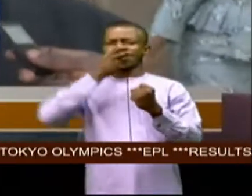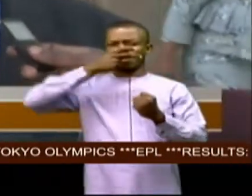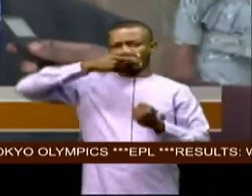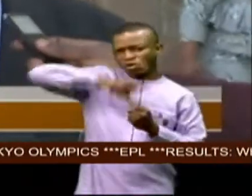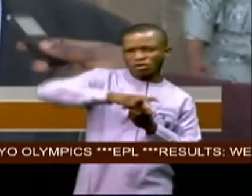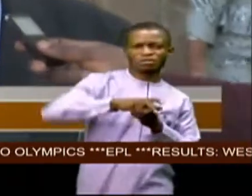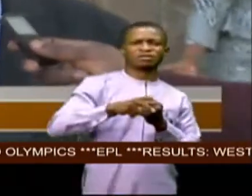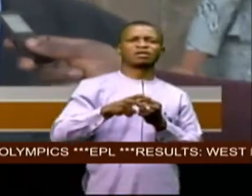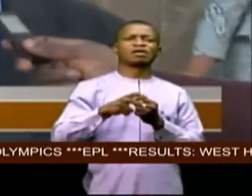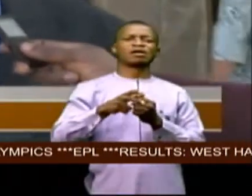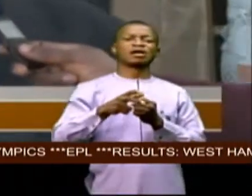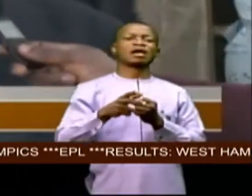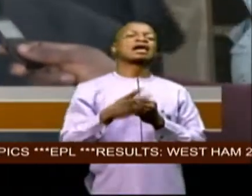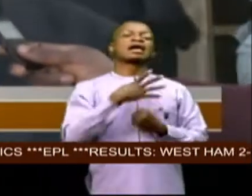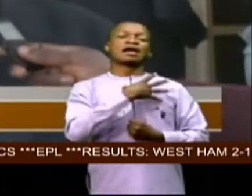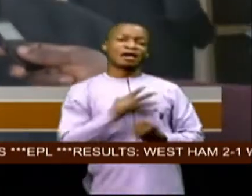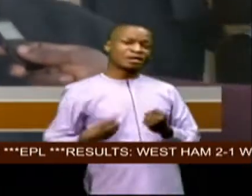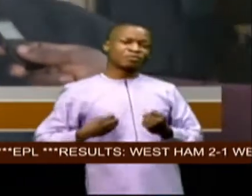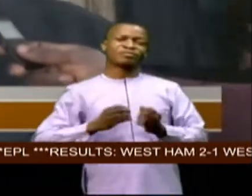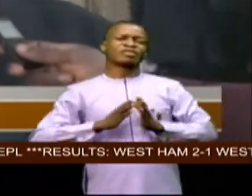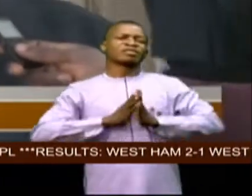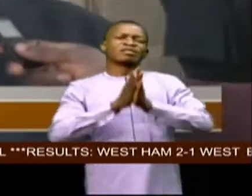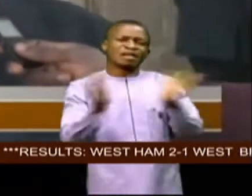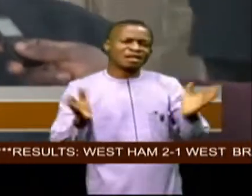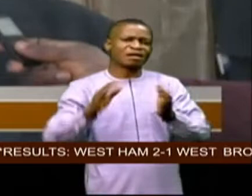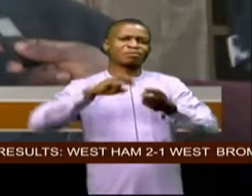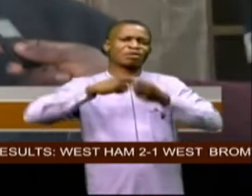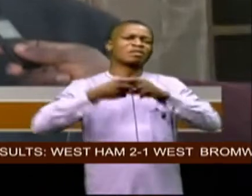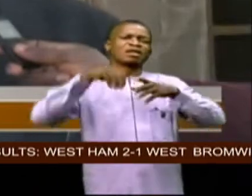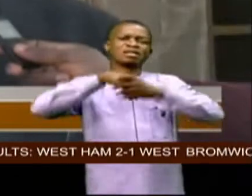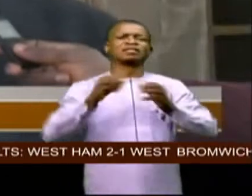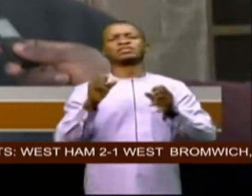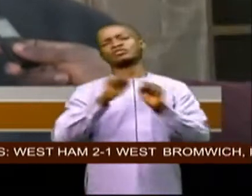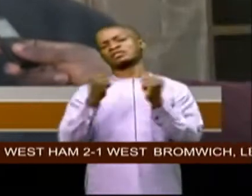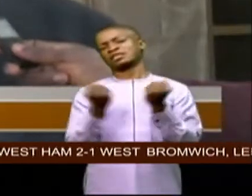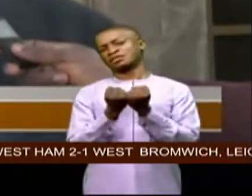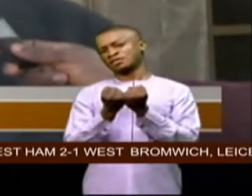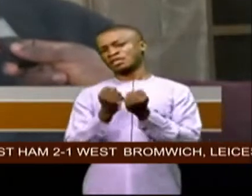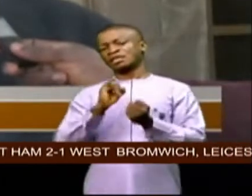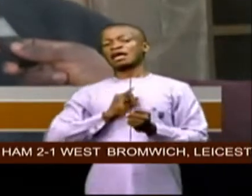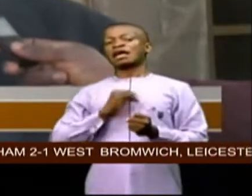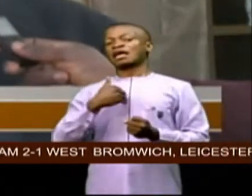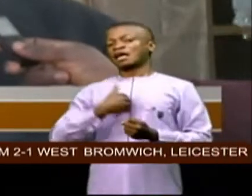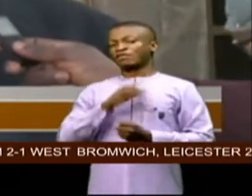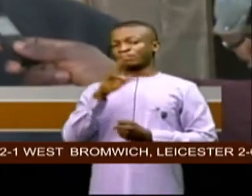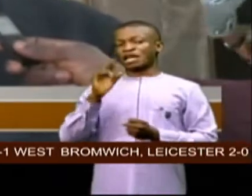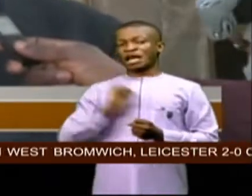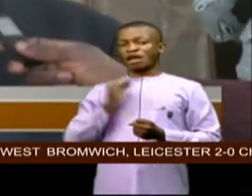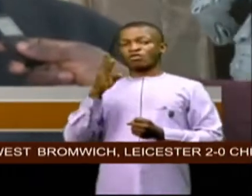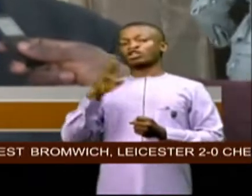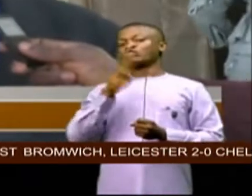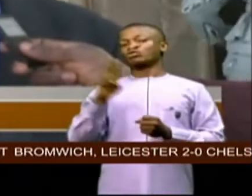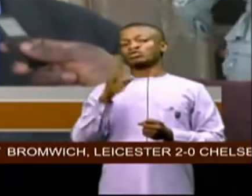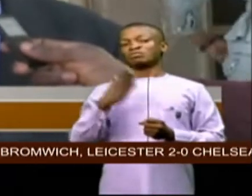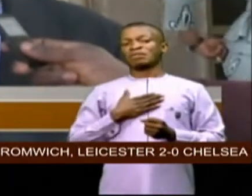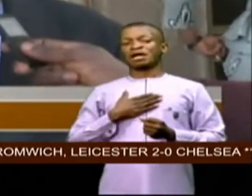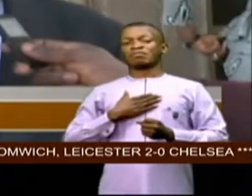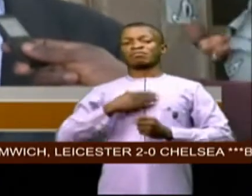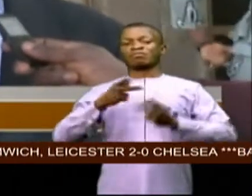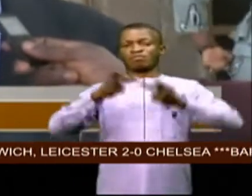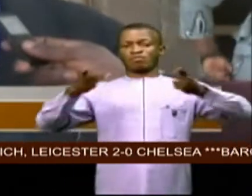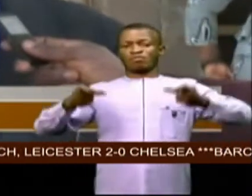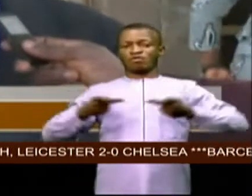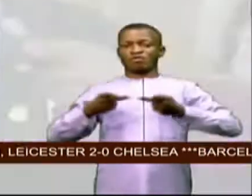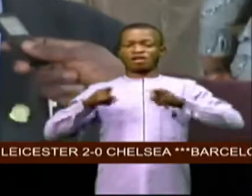and general audacity in the society i've used my position as a police officer to do so